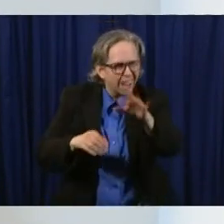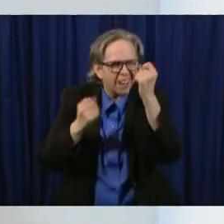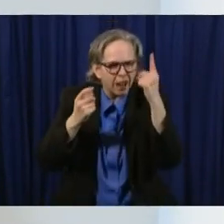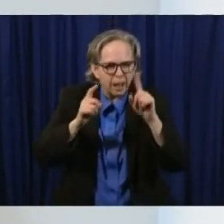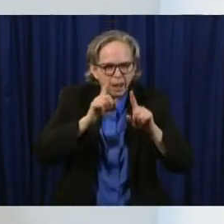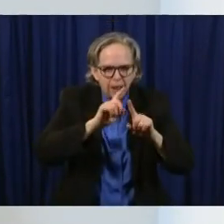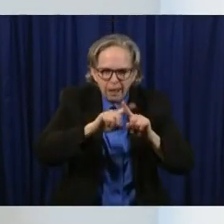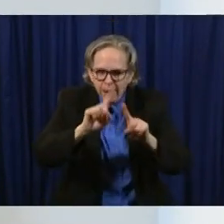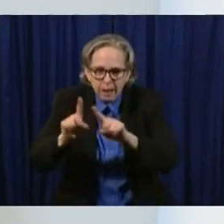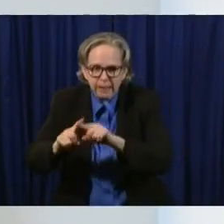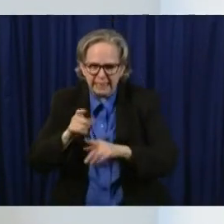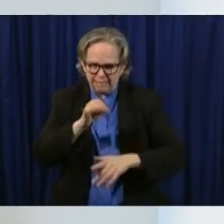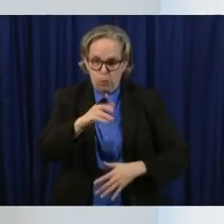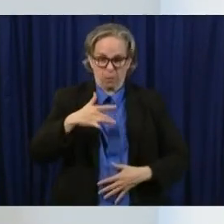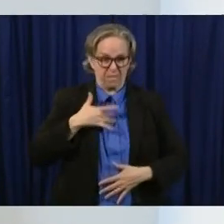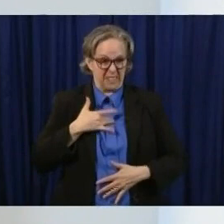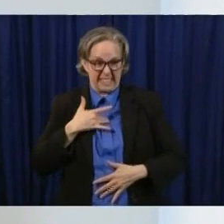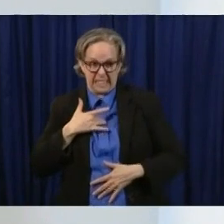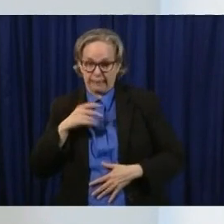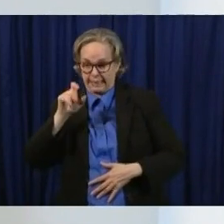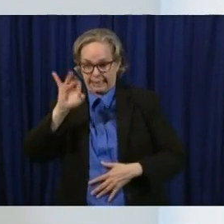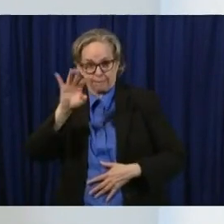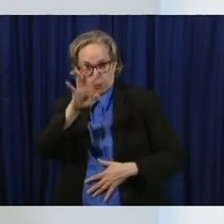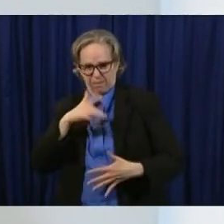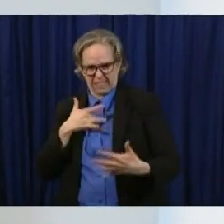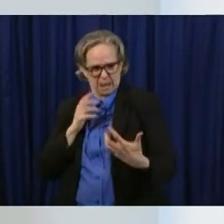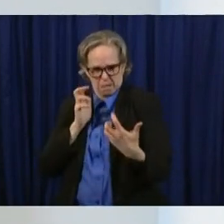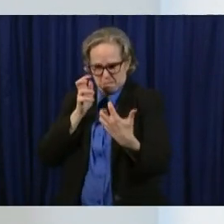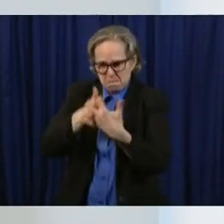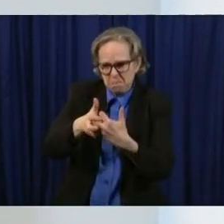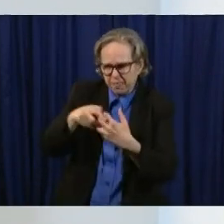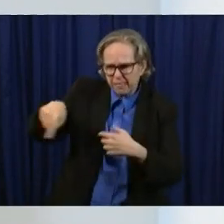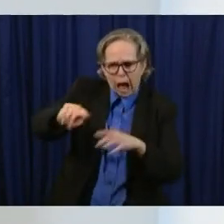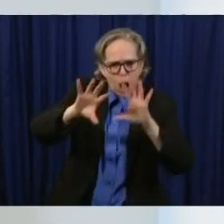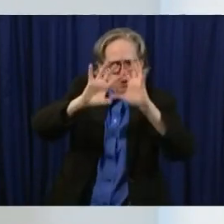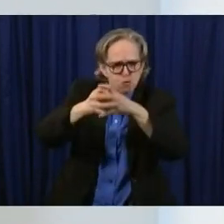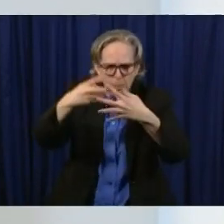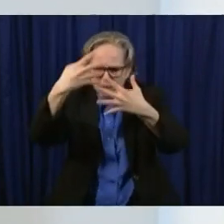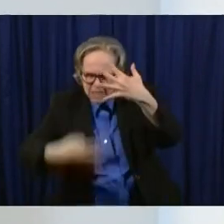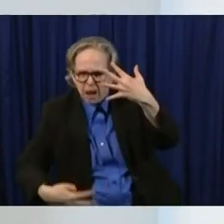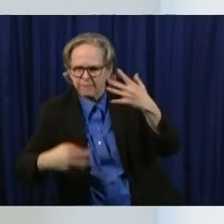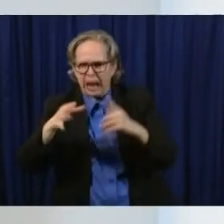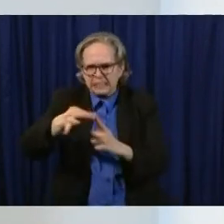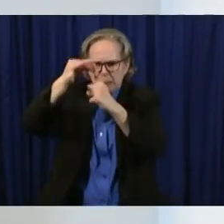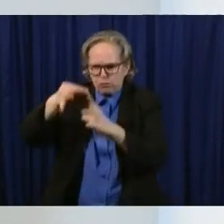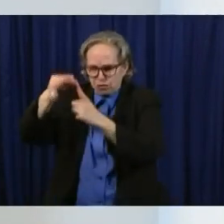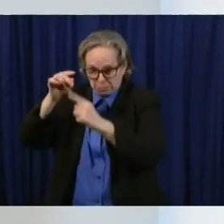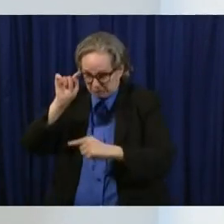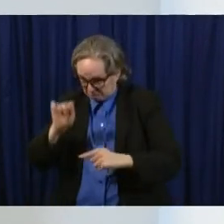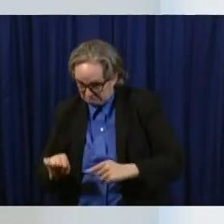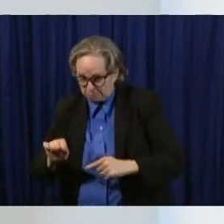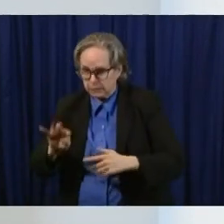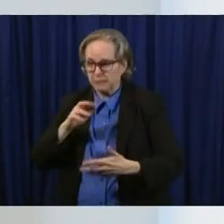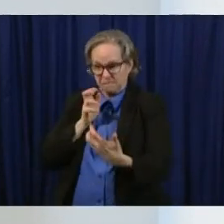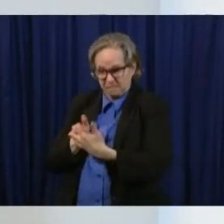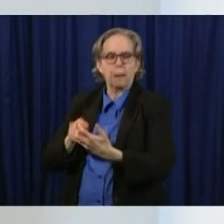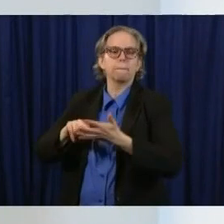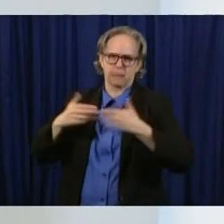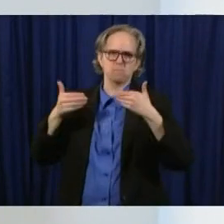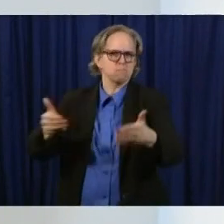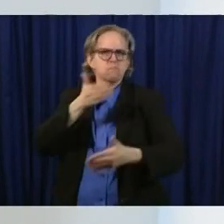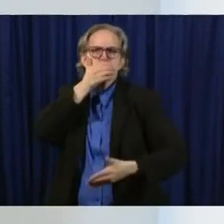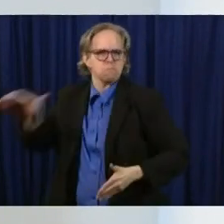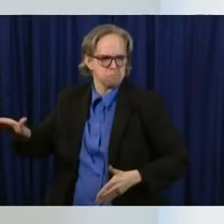for one of these exceptions then your business if you believe that your business or an employee